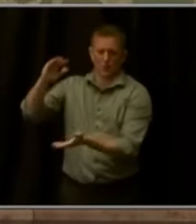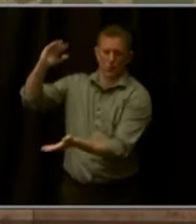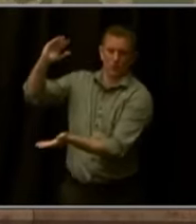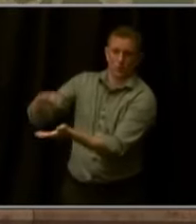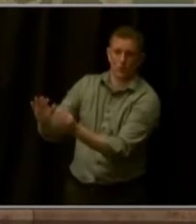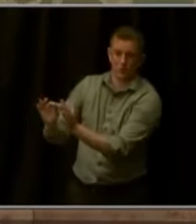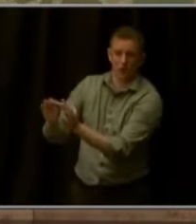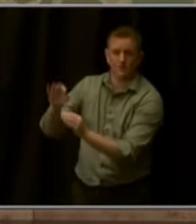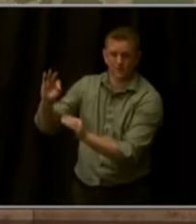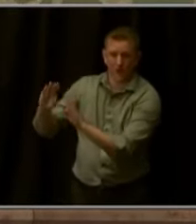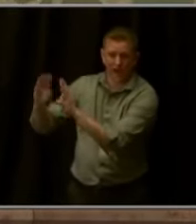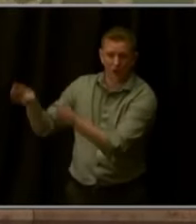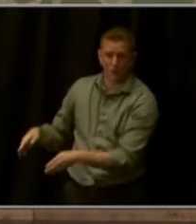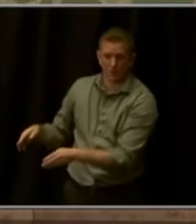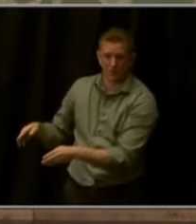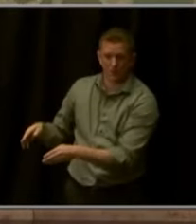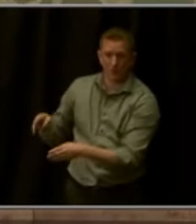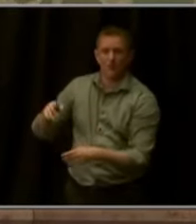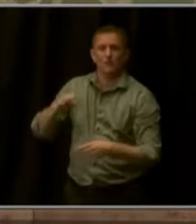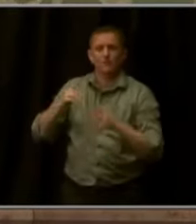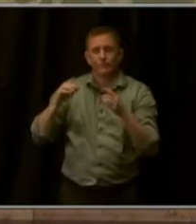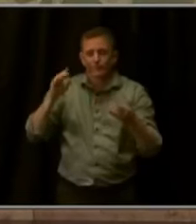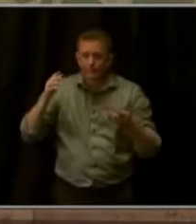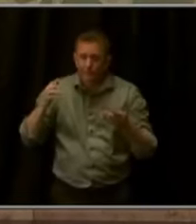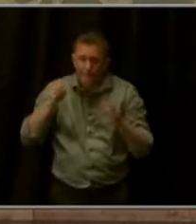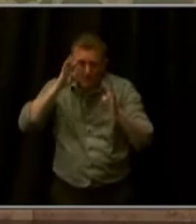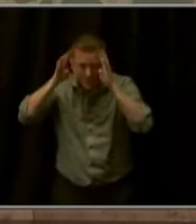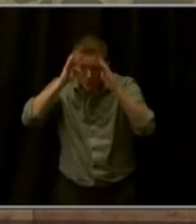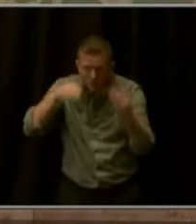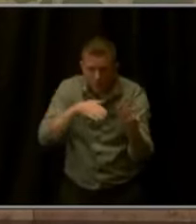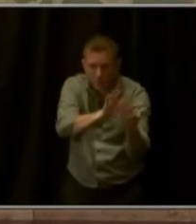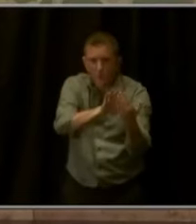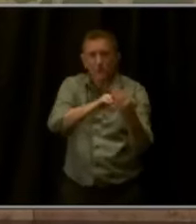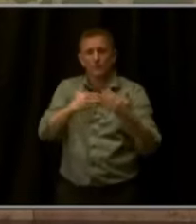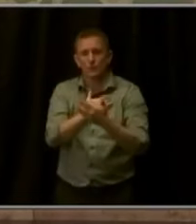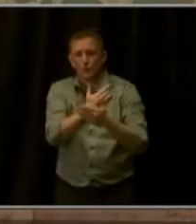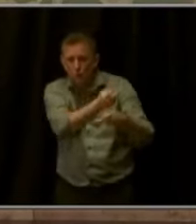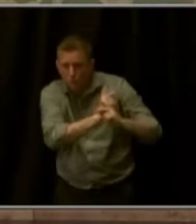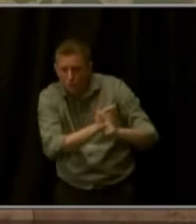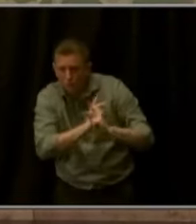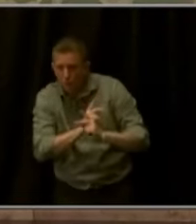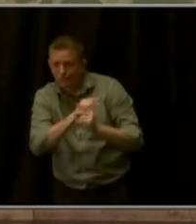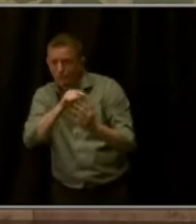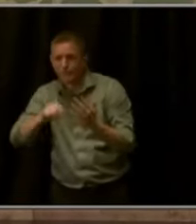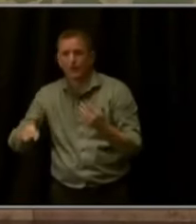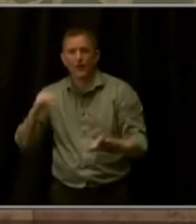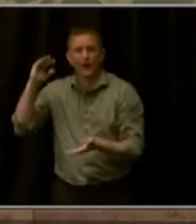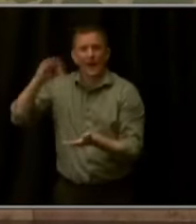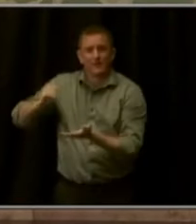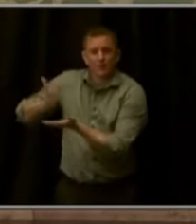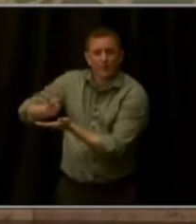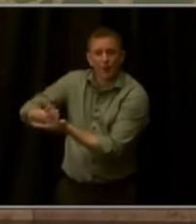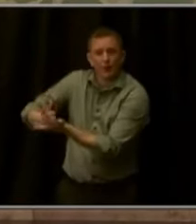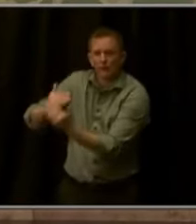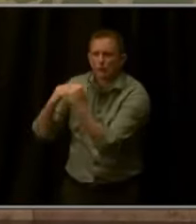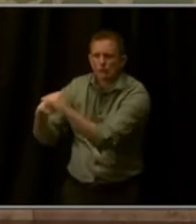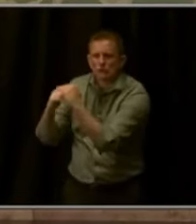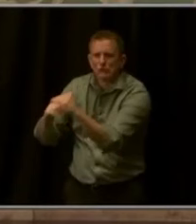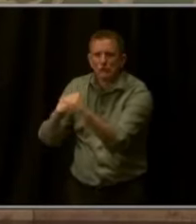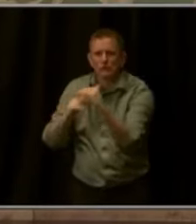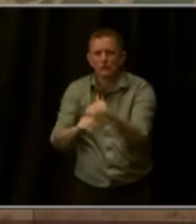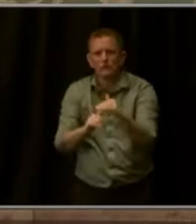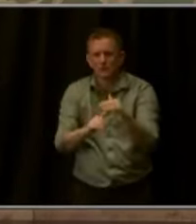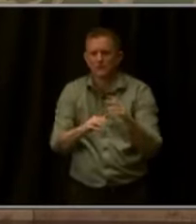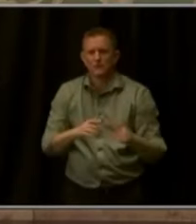approaches like new financing strategies, easing parking restrictions, tackling liability costs for multi-family